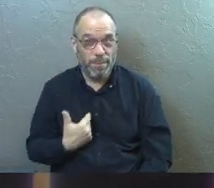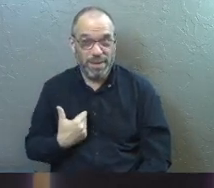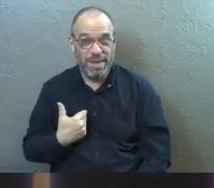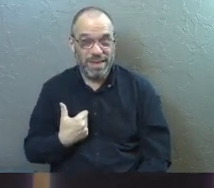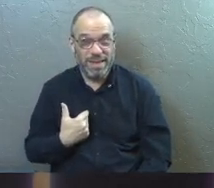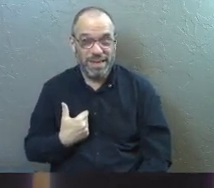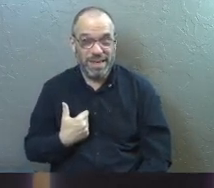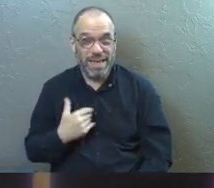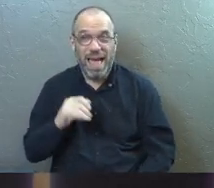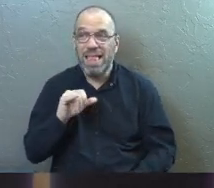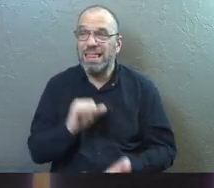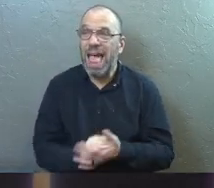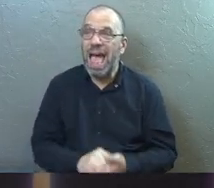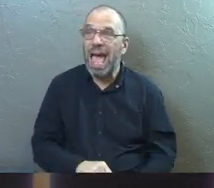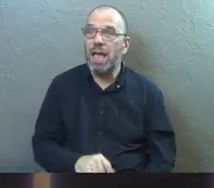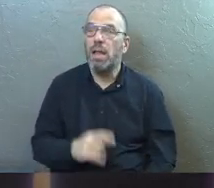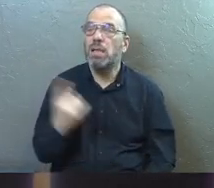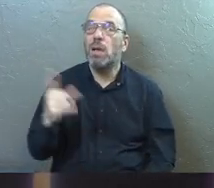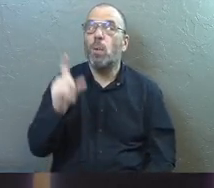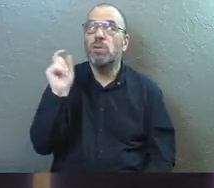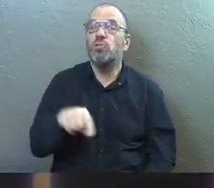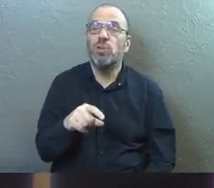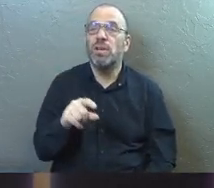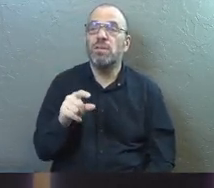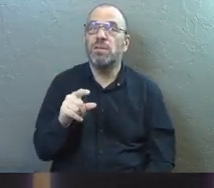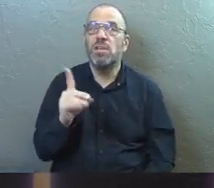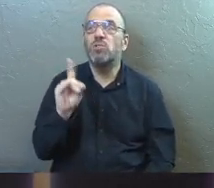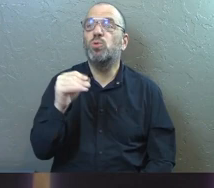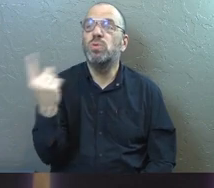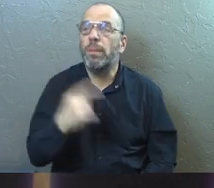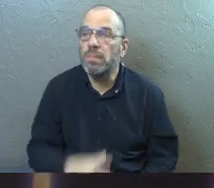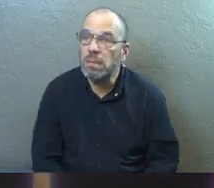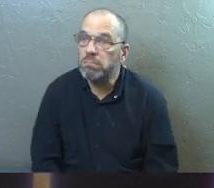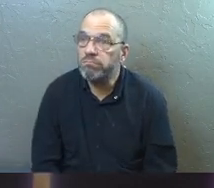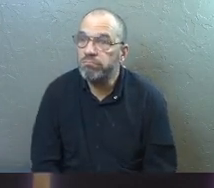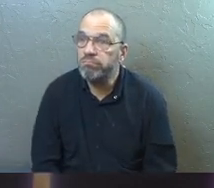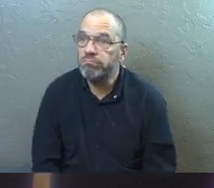that's tantamount to saying somebody ought to do a thing